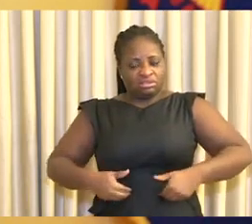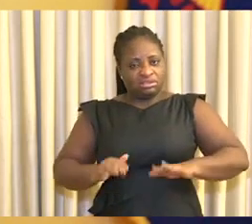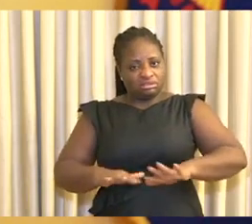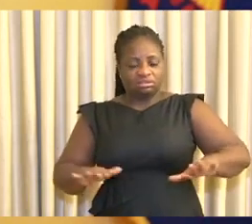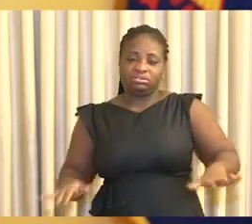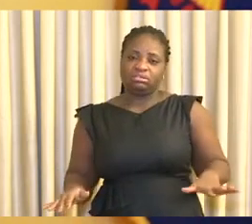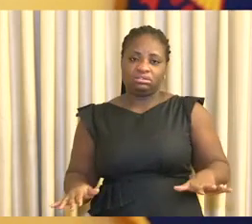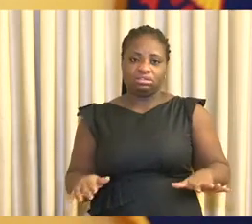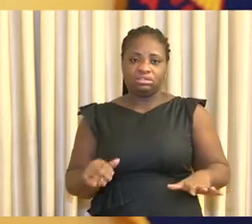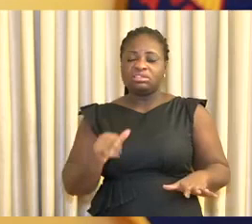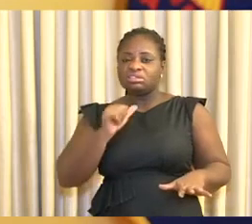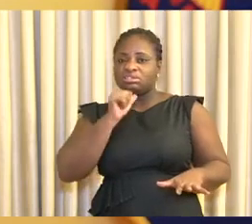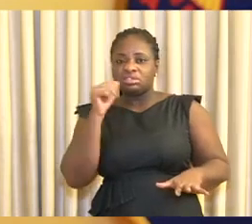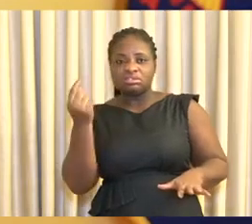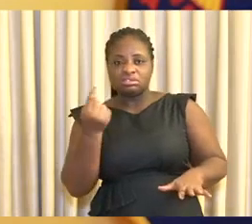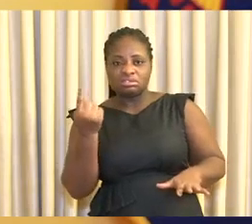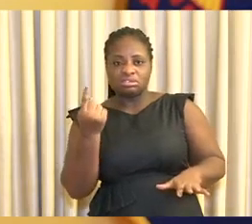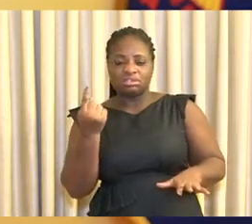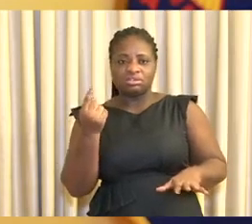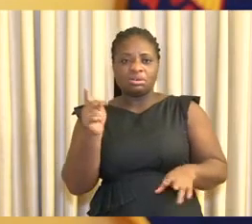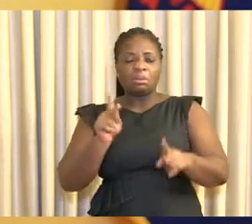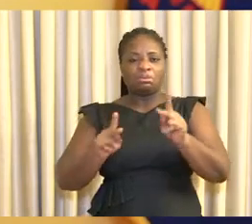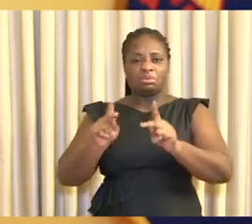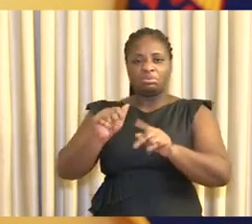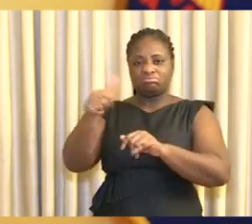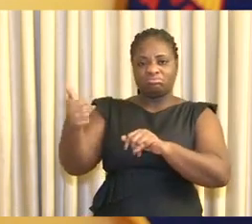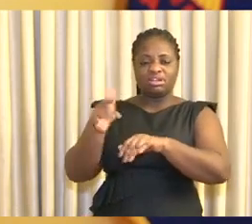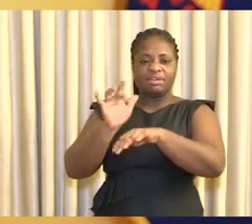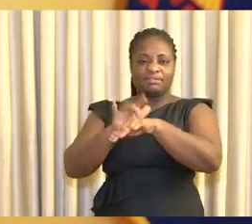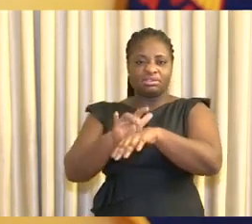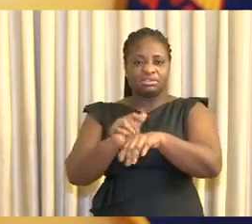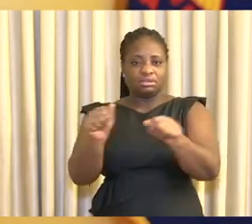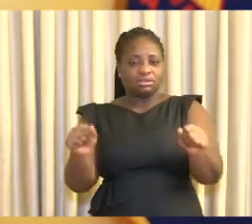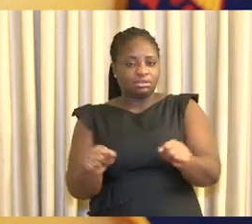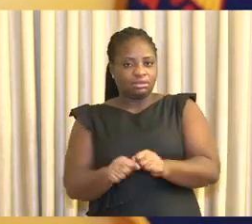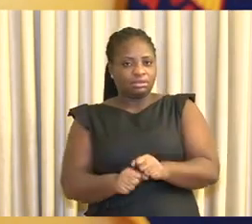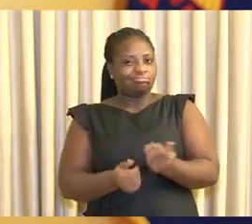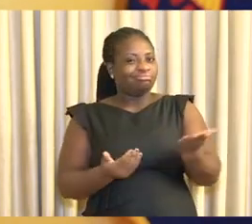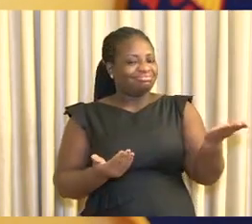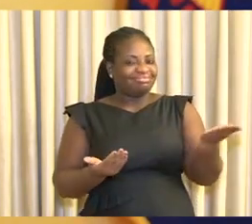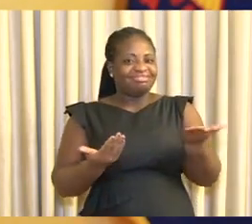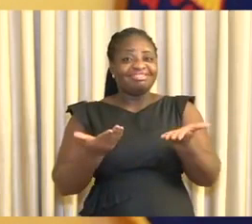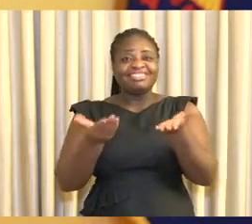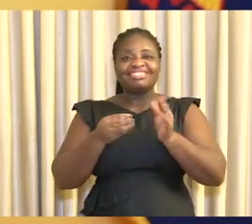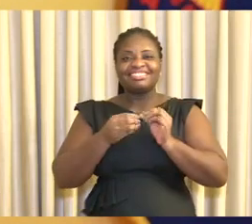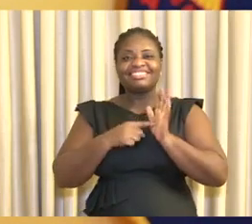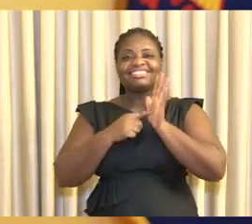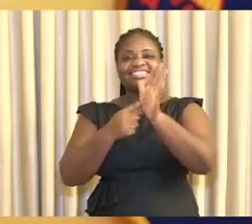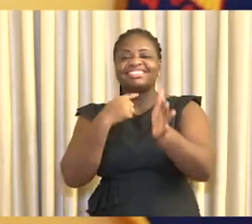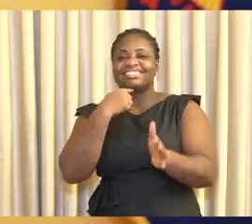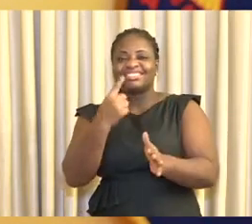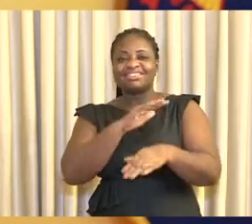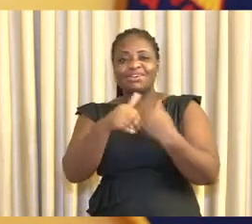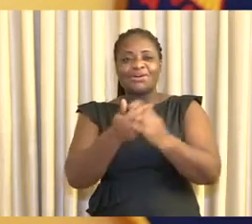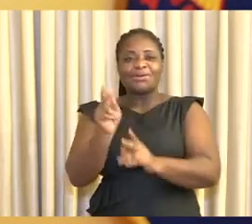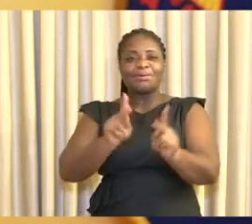only for those resident in the affected areas. Let me express my gratitude to all of you